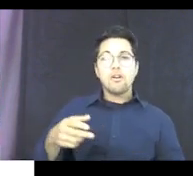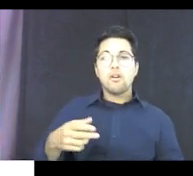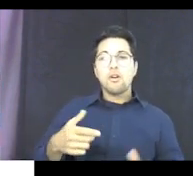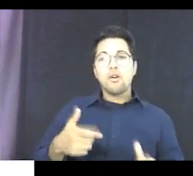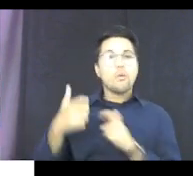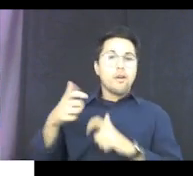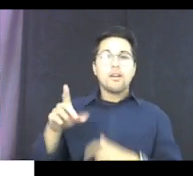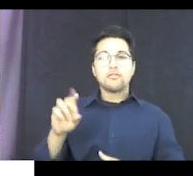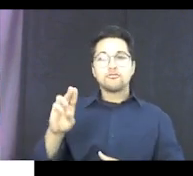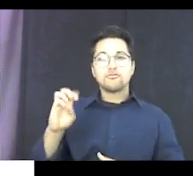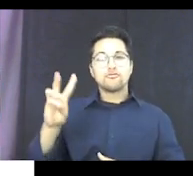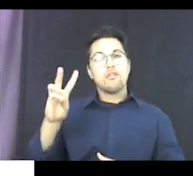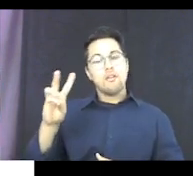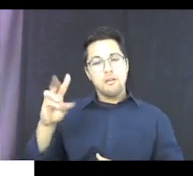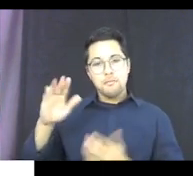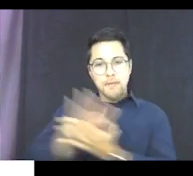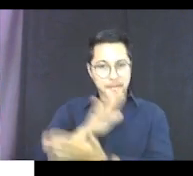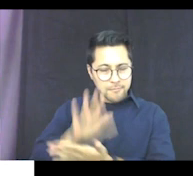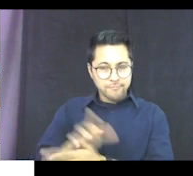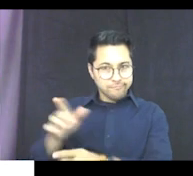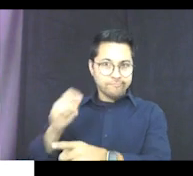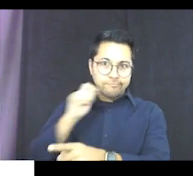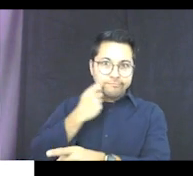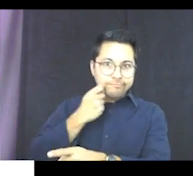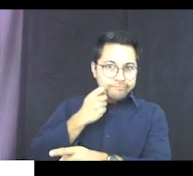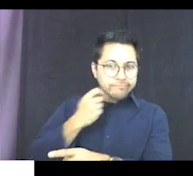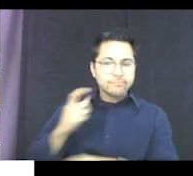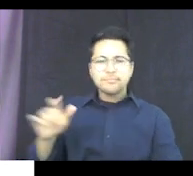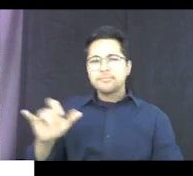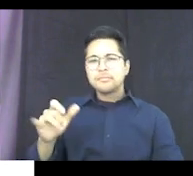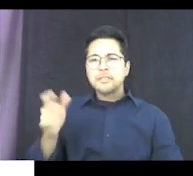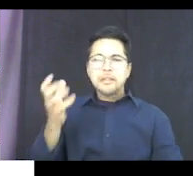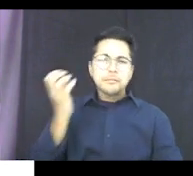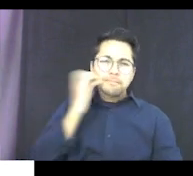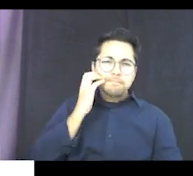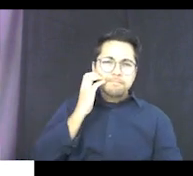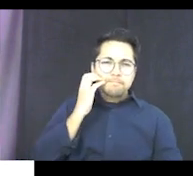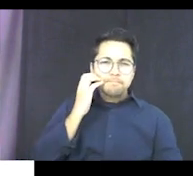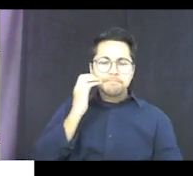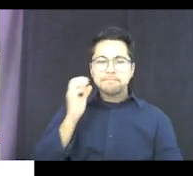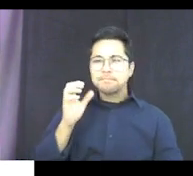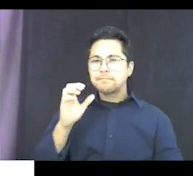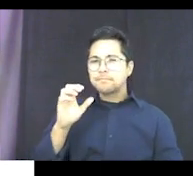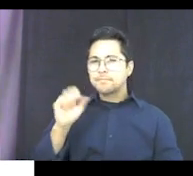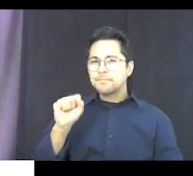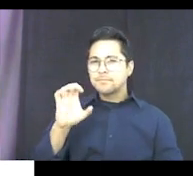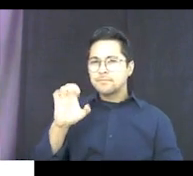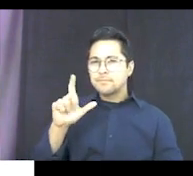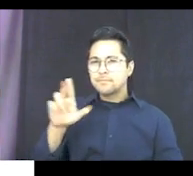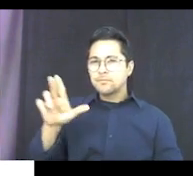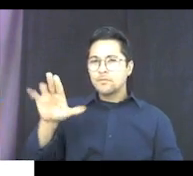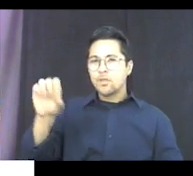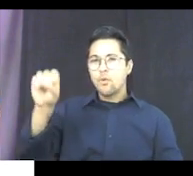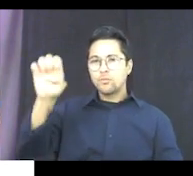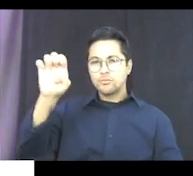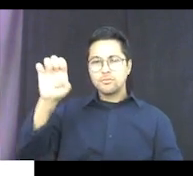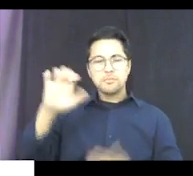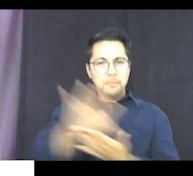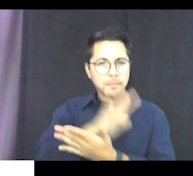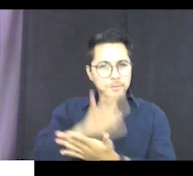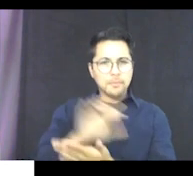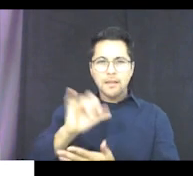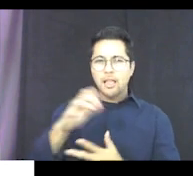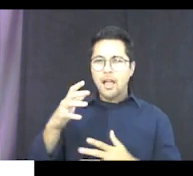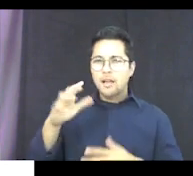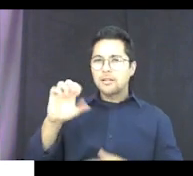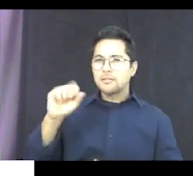paper. So this is really cool. It's essentially like a really thick cellulose paper almost looks like a really, really condensed